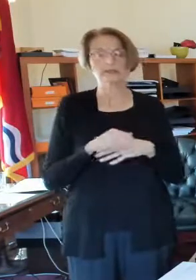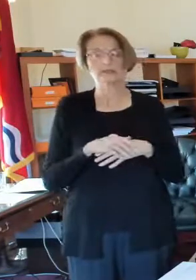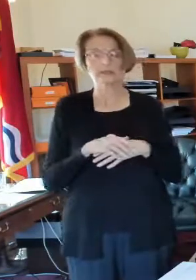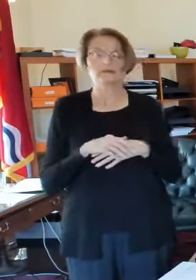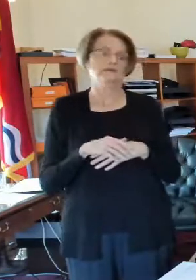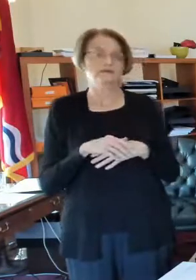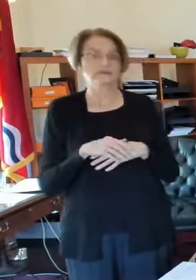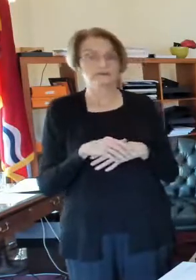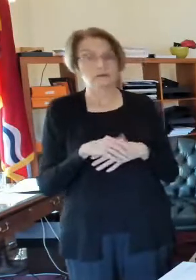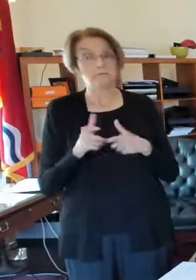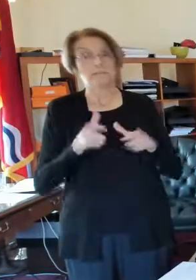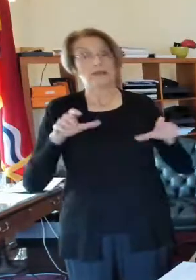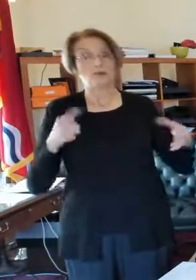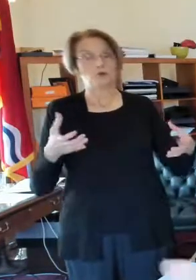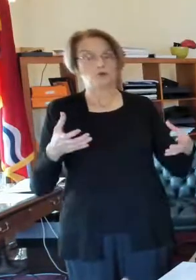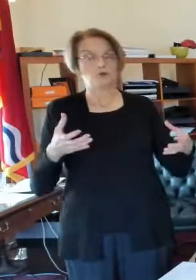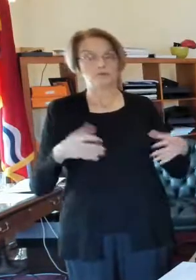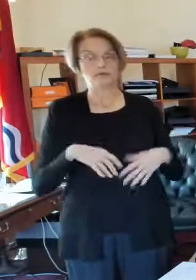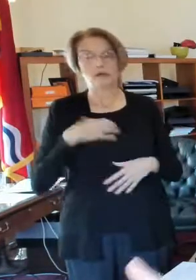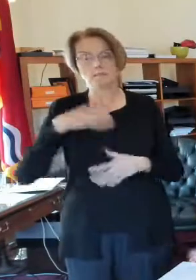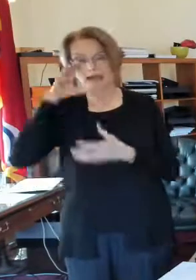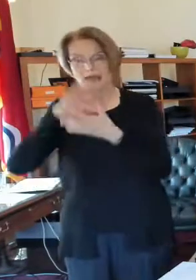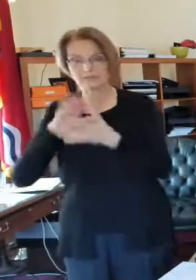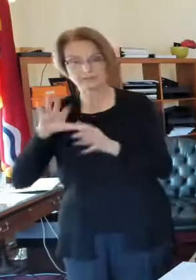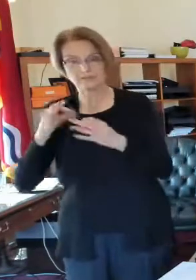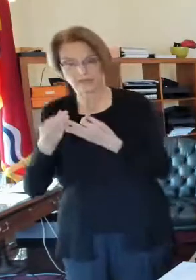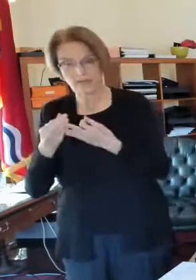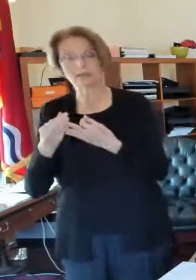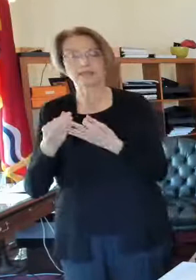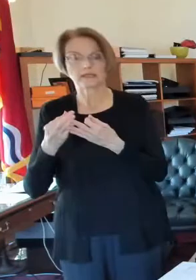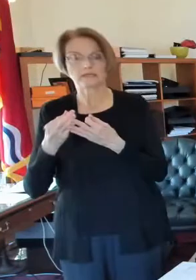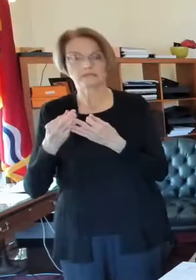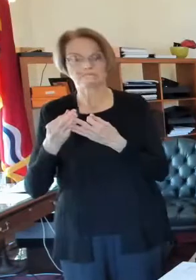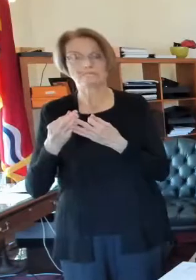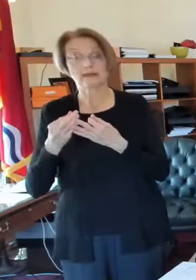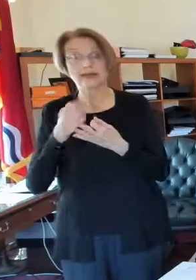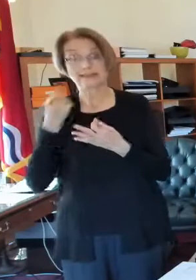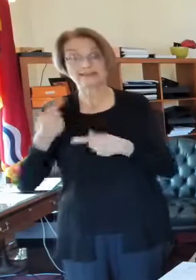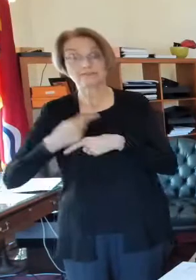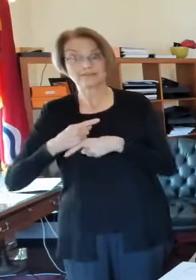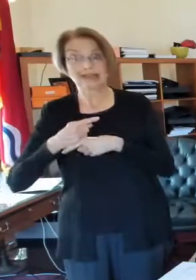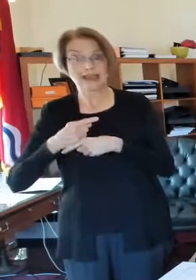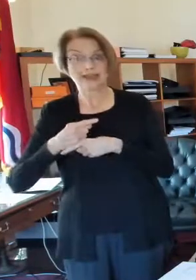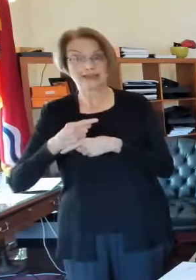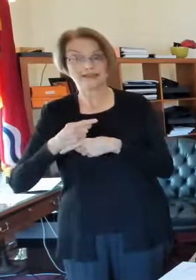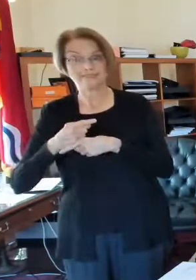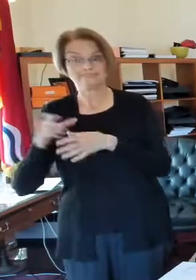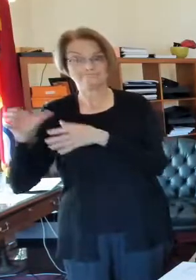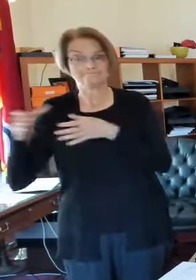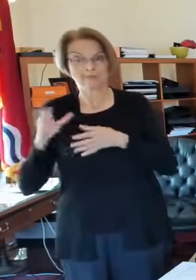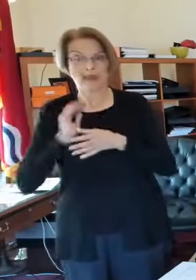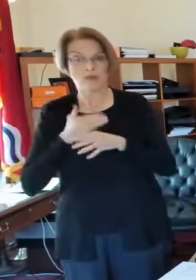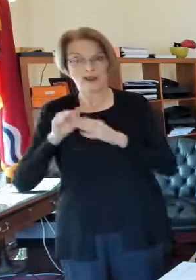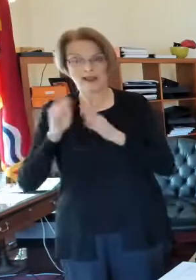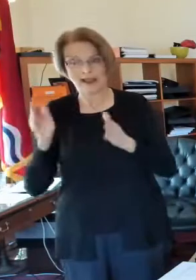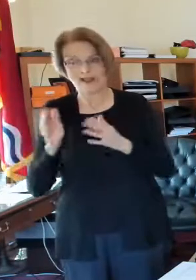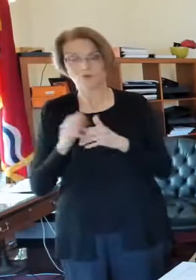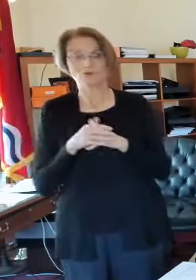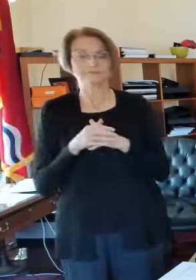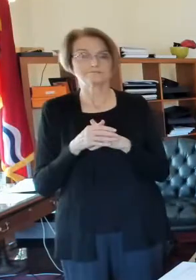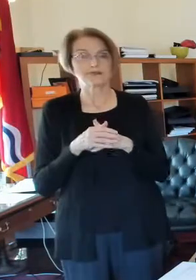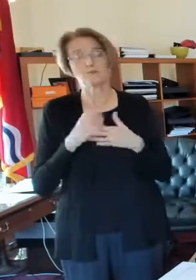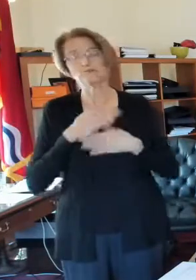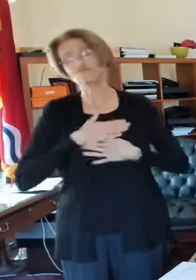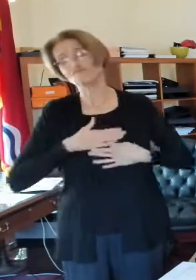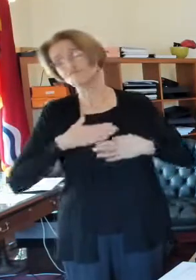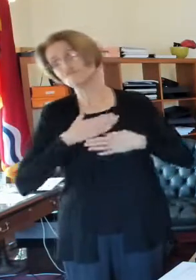that's a big group. My husband's family would normally come to our house on Thanksgiving or often, and we would all have a great